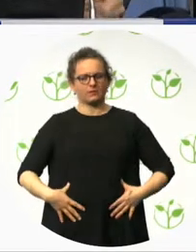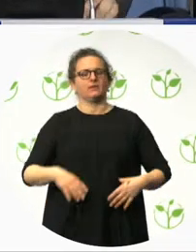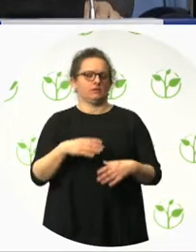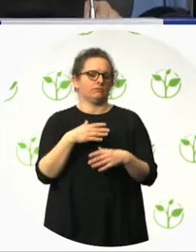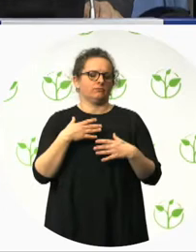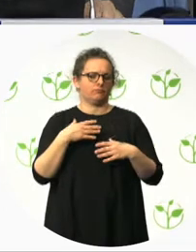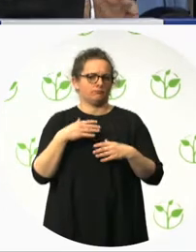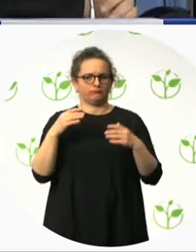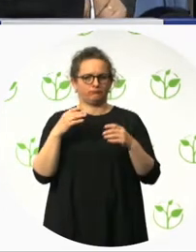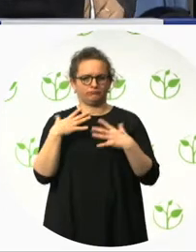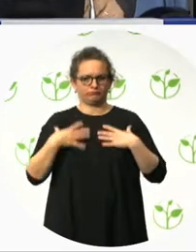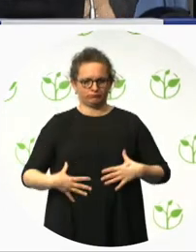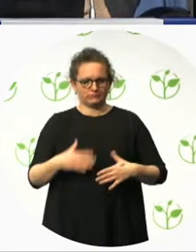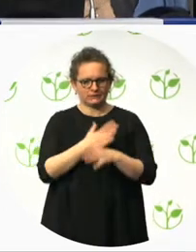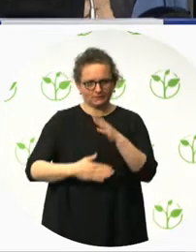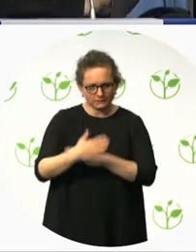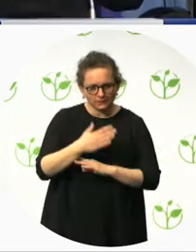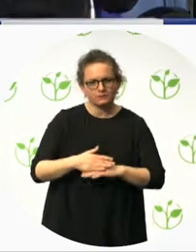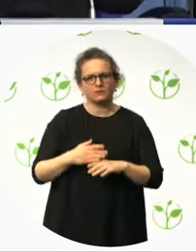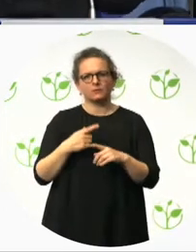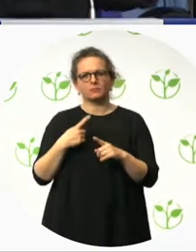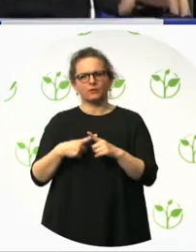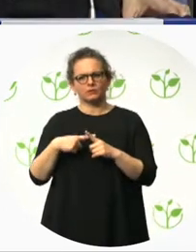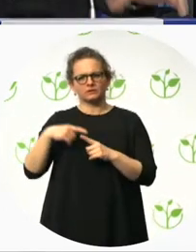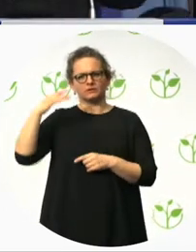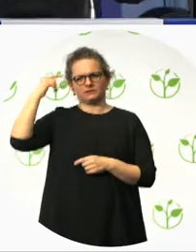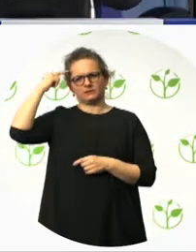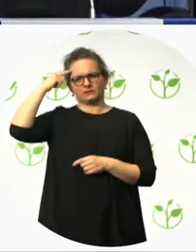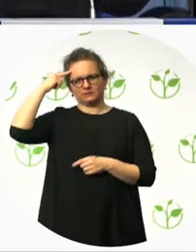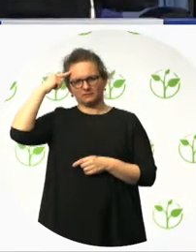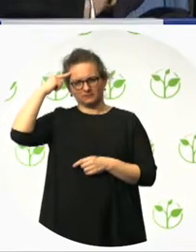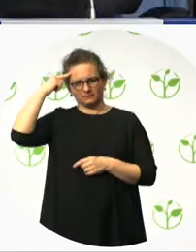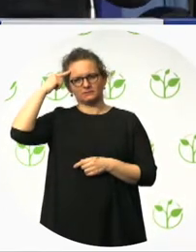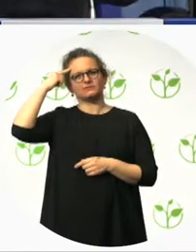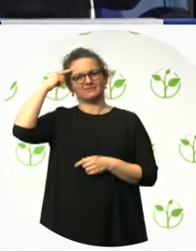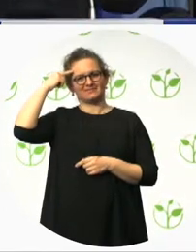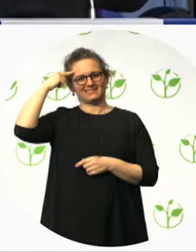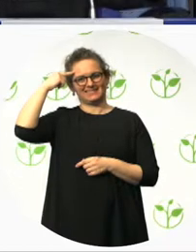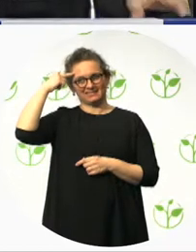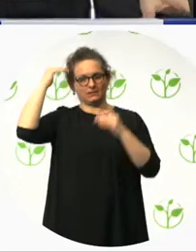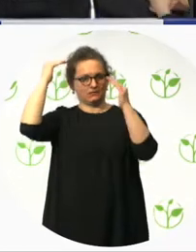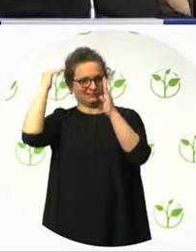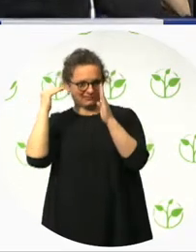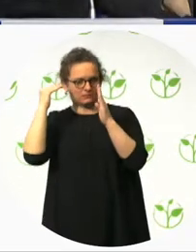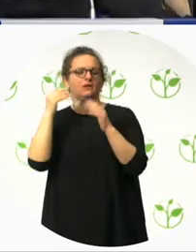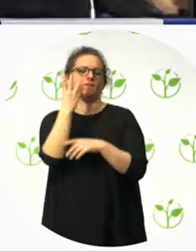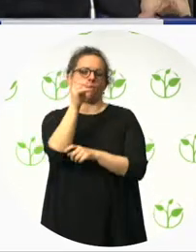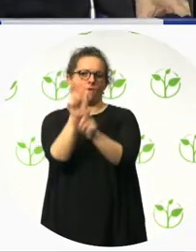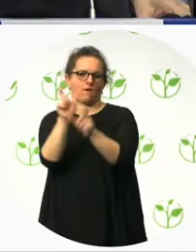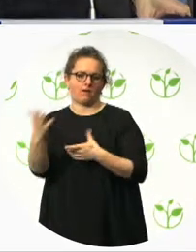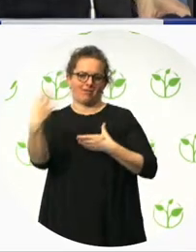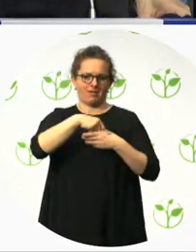work. But of course in this presentation I am going to focus on the second goal, which is the subject of this conference